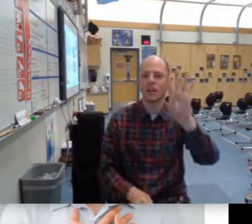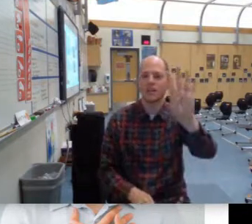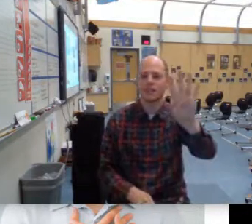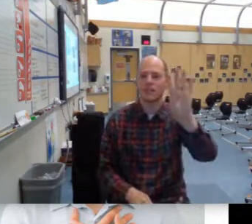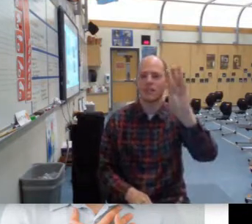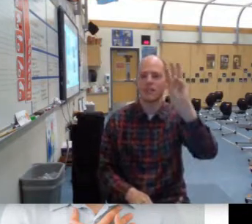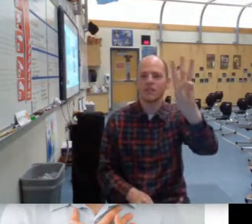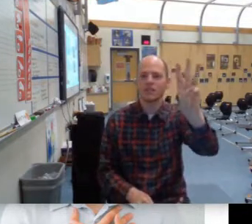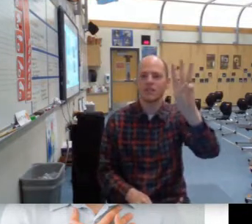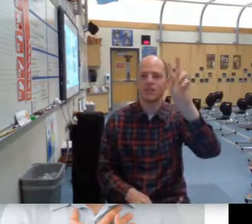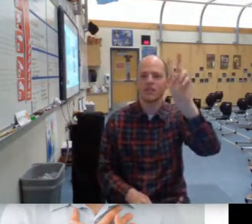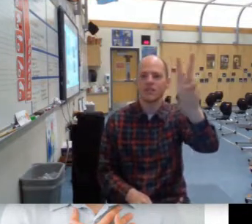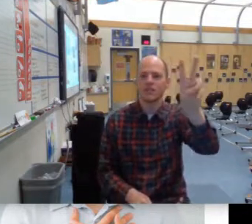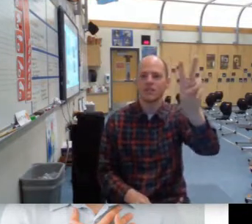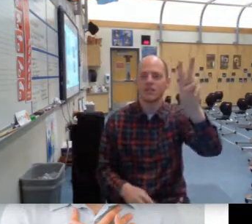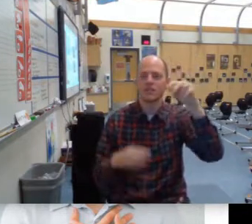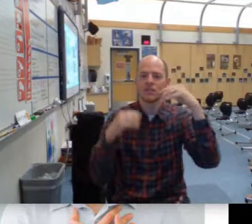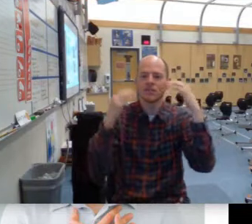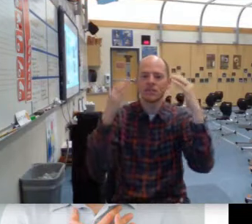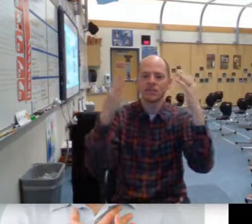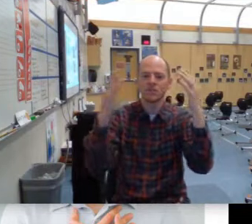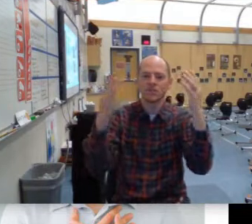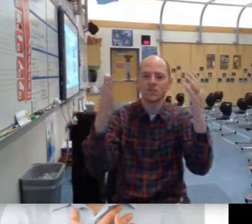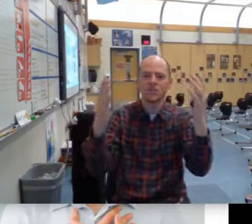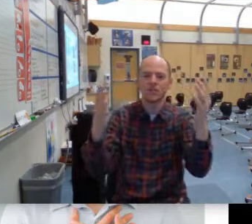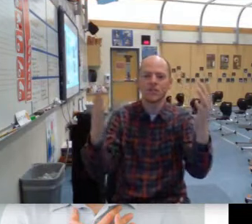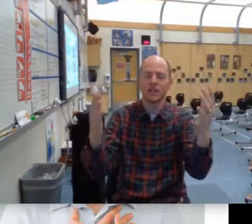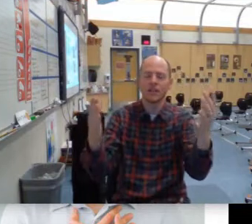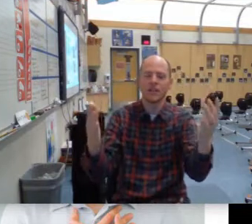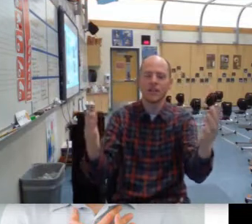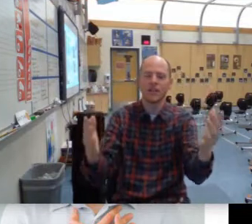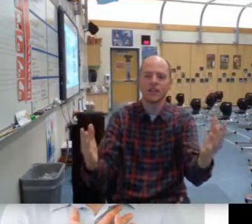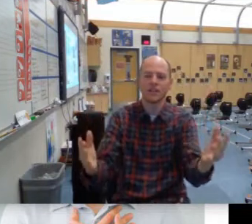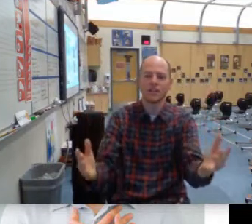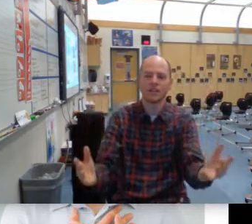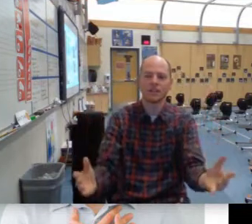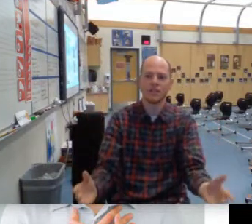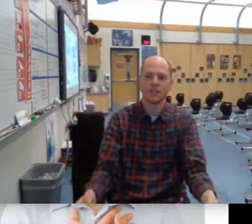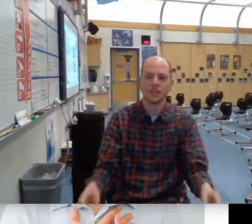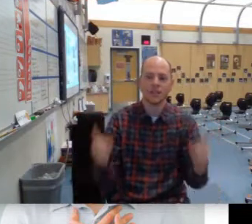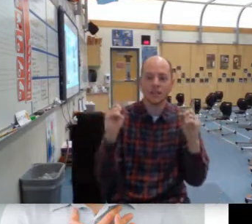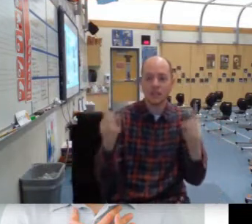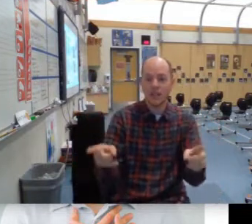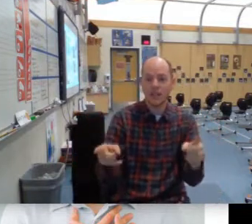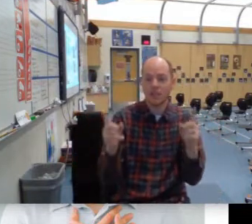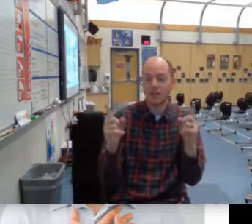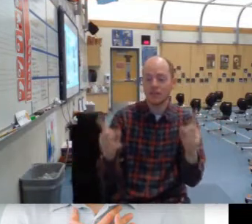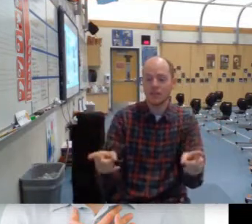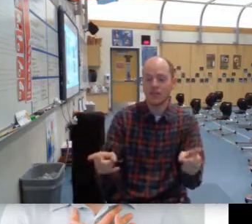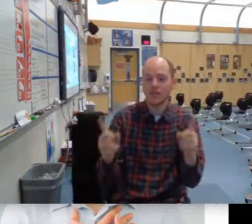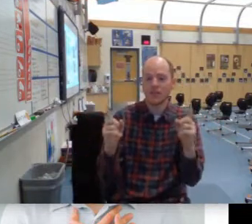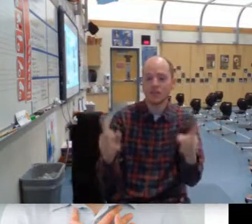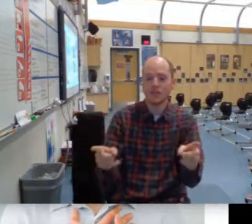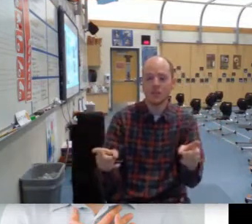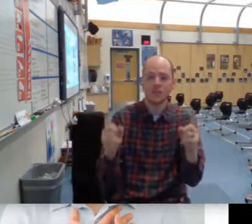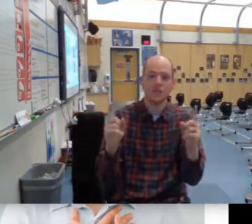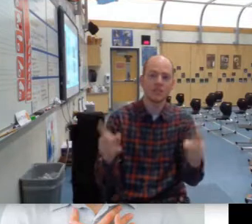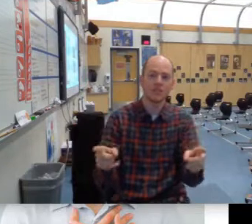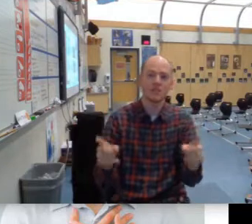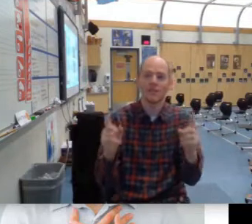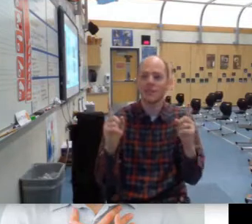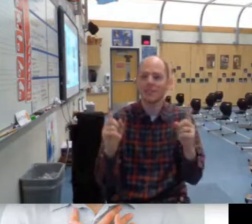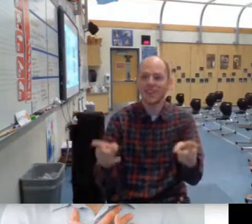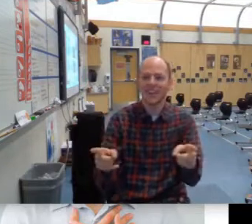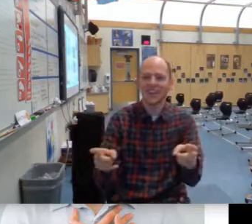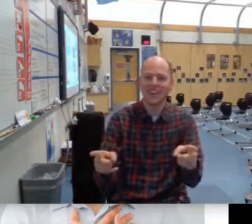like four, three, two, and you'll be there. Cause that's what friends are supposed